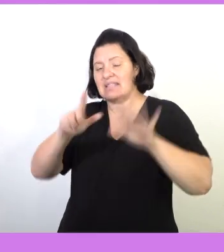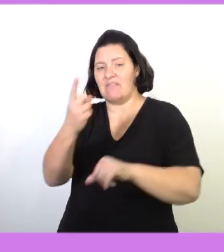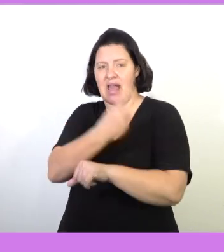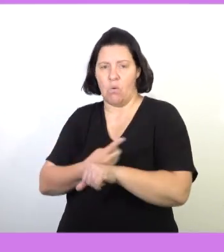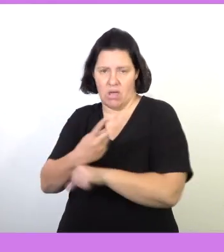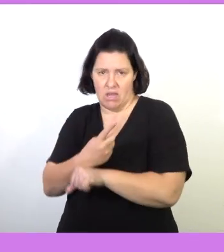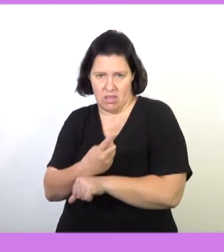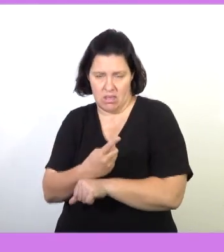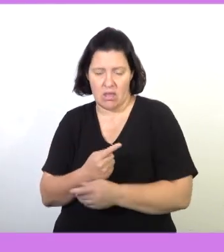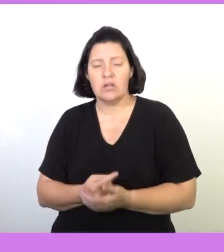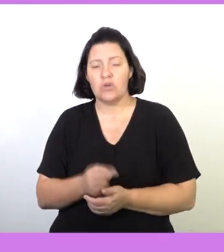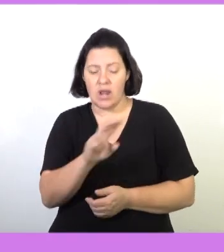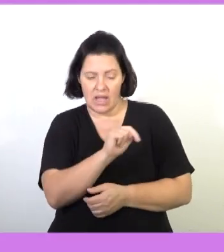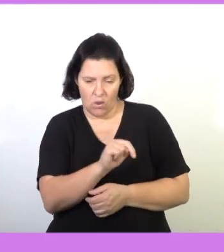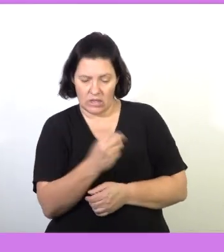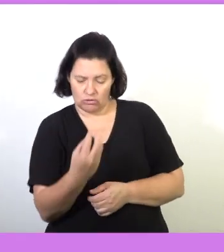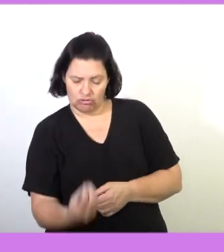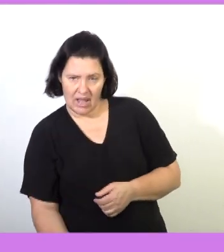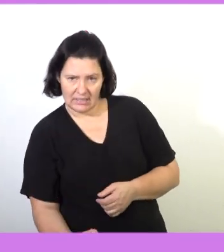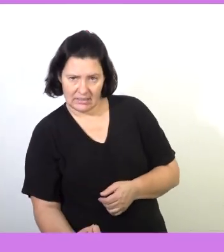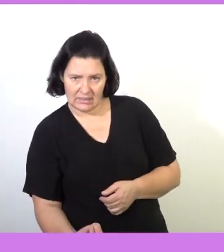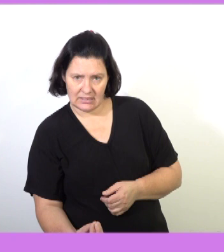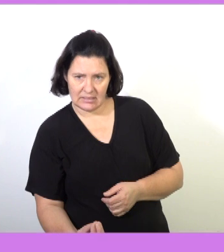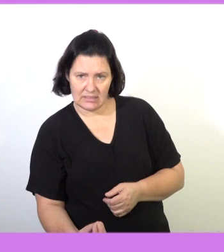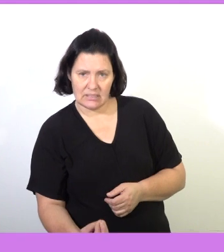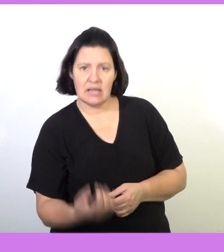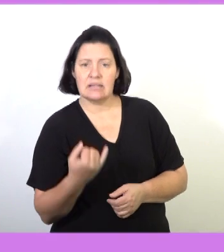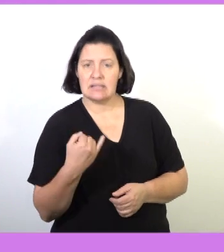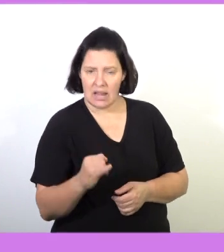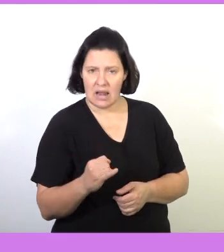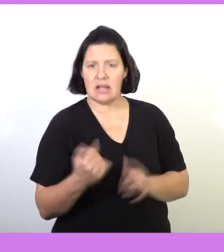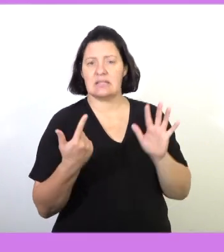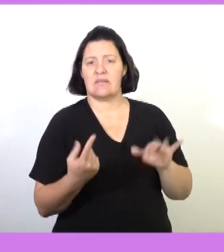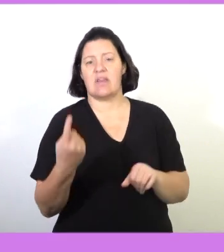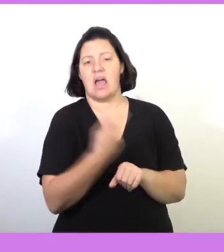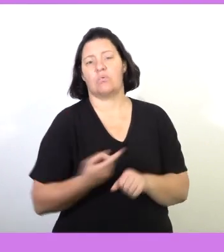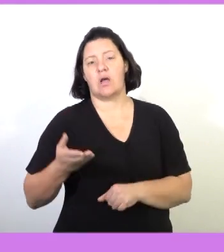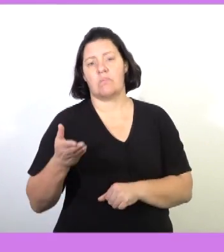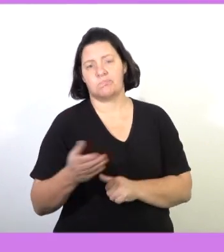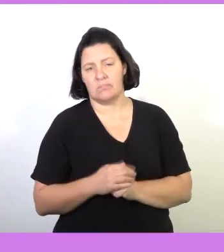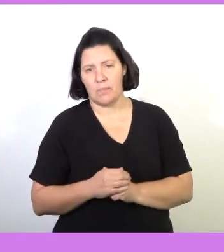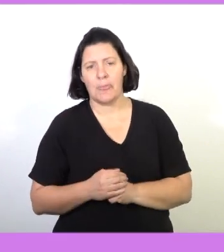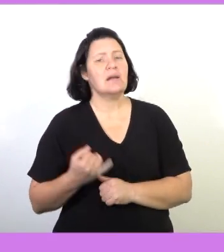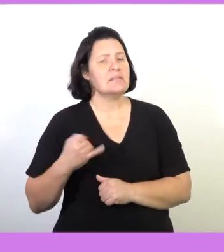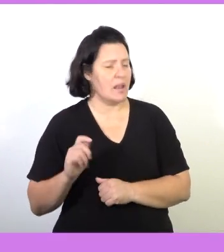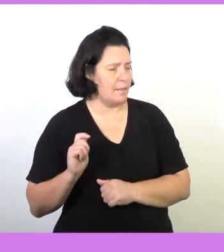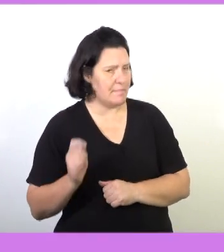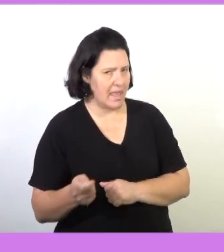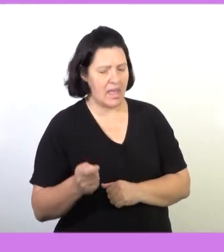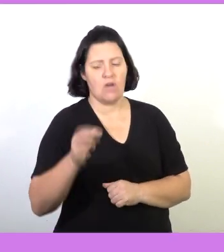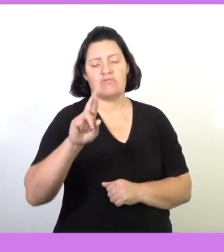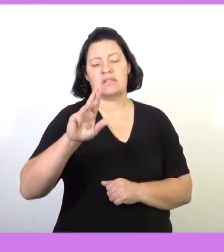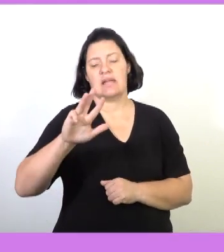hours. So Nikiwe and her child, they will still be within the seven hours. So they will still pay